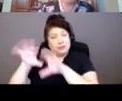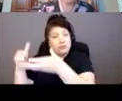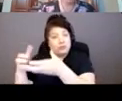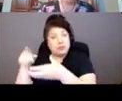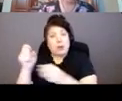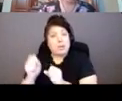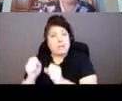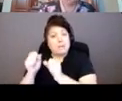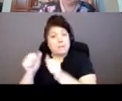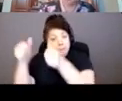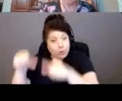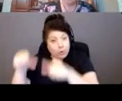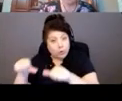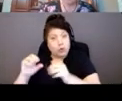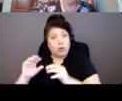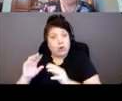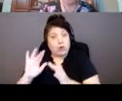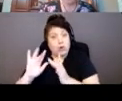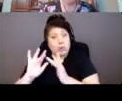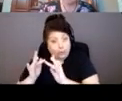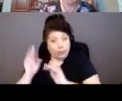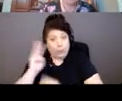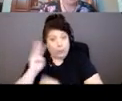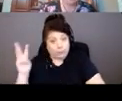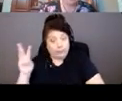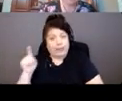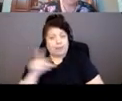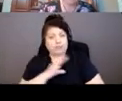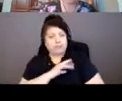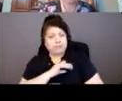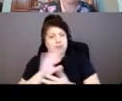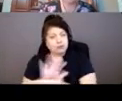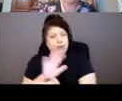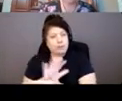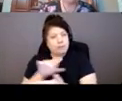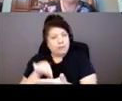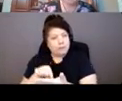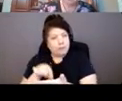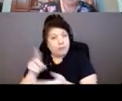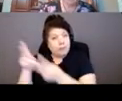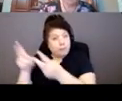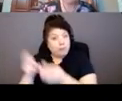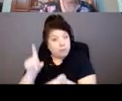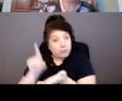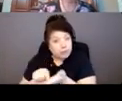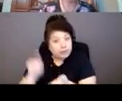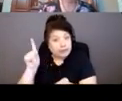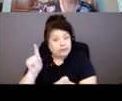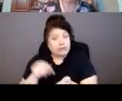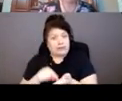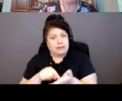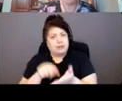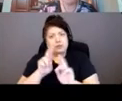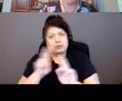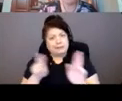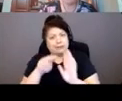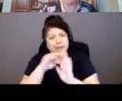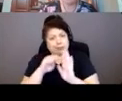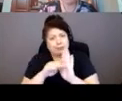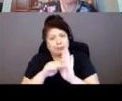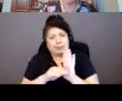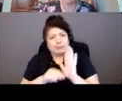an amazing document that you can print as well and download and use it to gather a part,